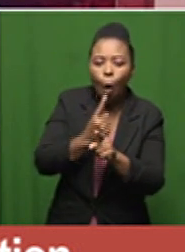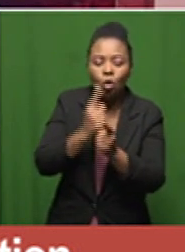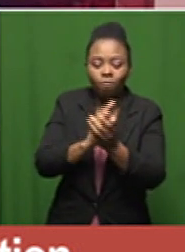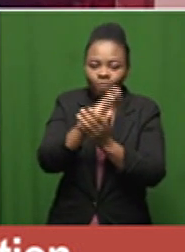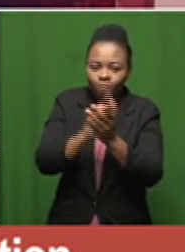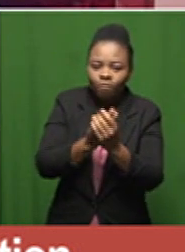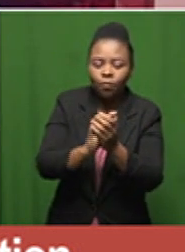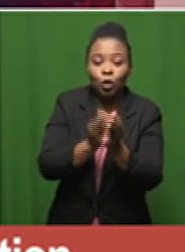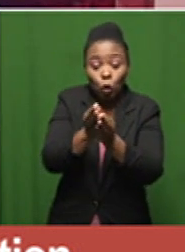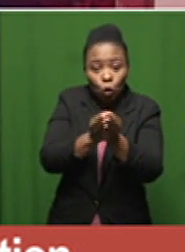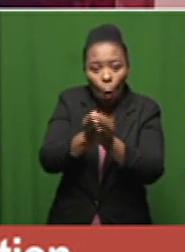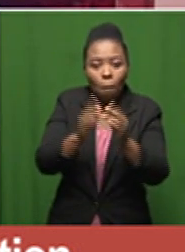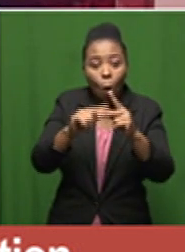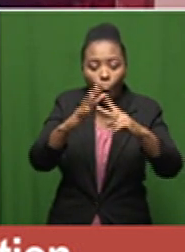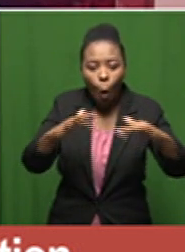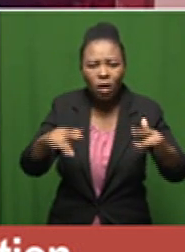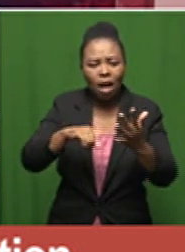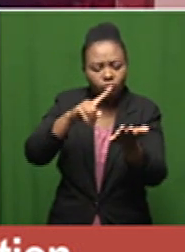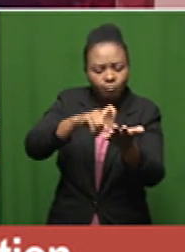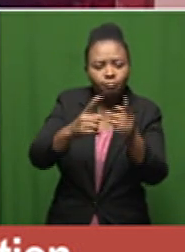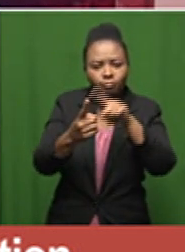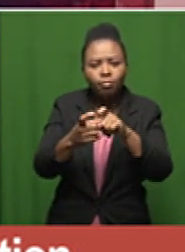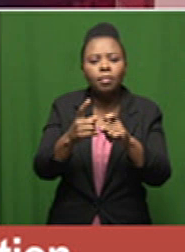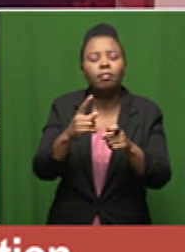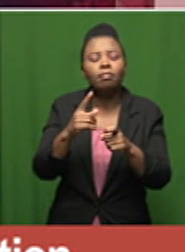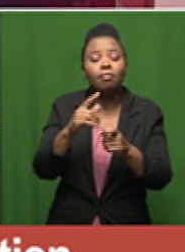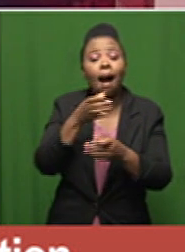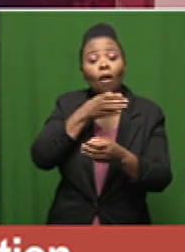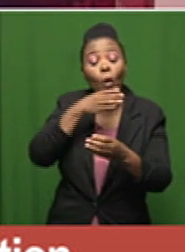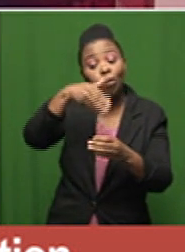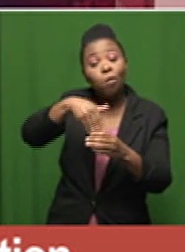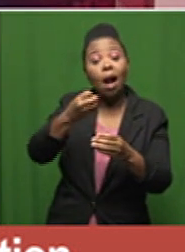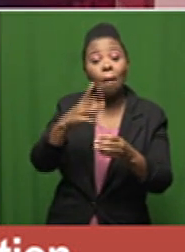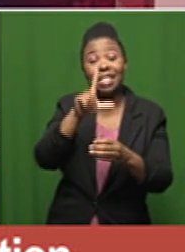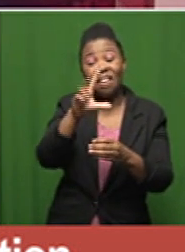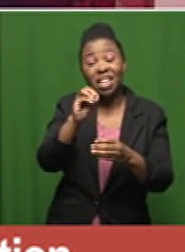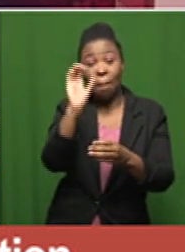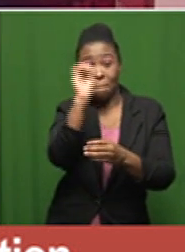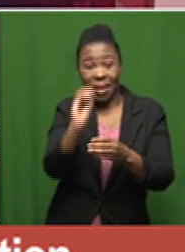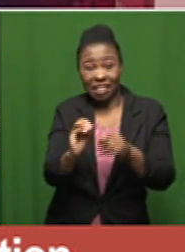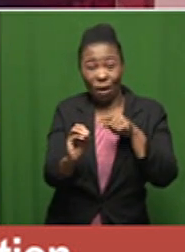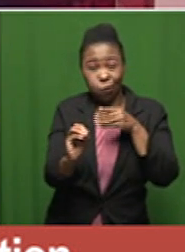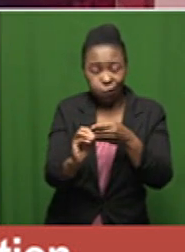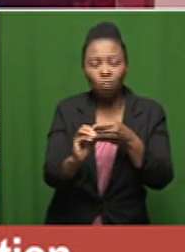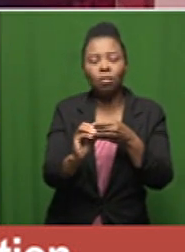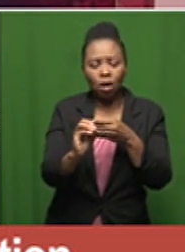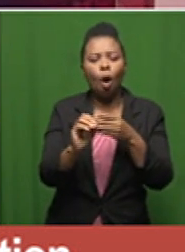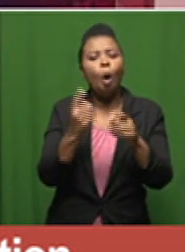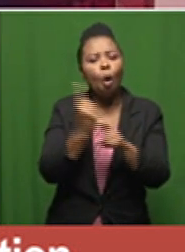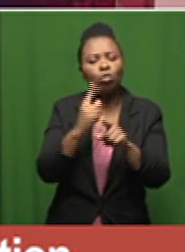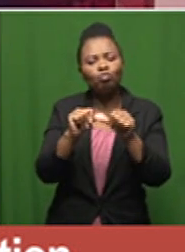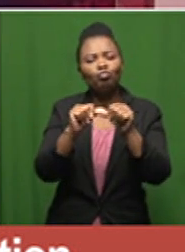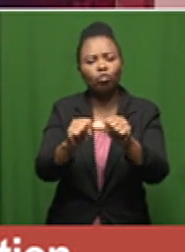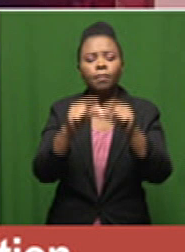sanitize using sanitizers containing 70 alcohol content we must also continue to wear our cloth